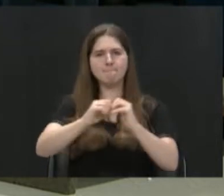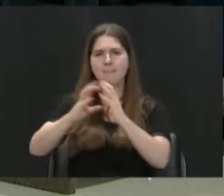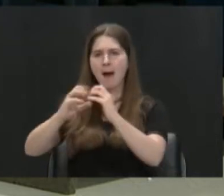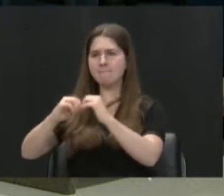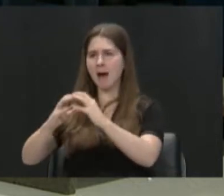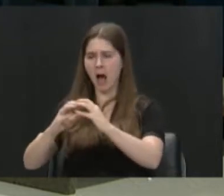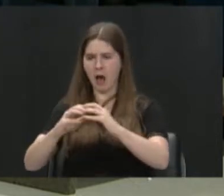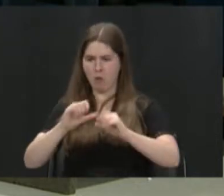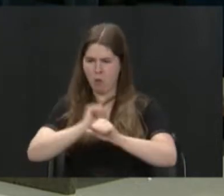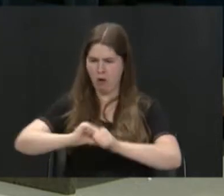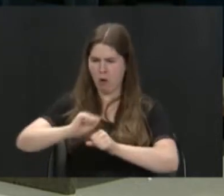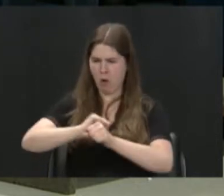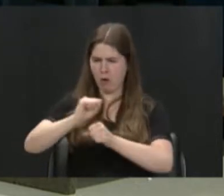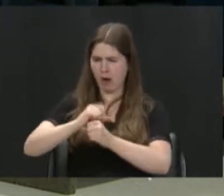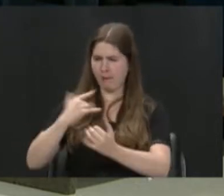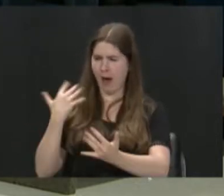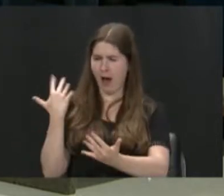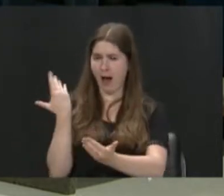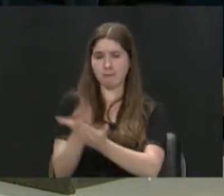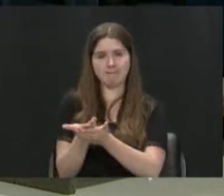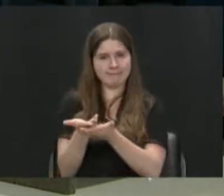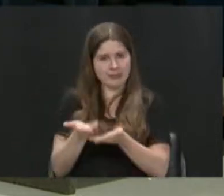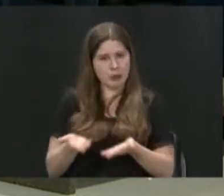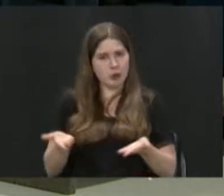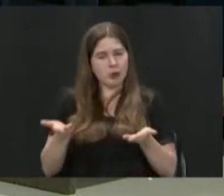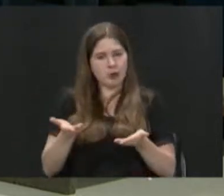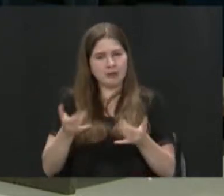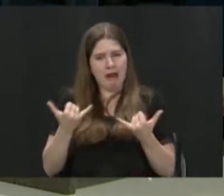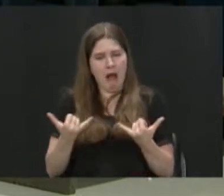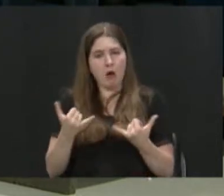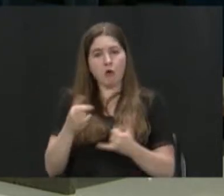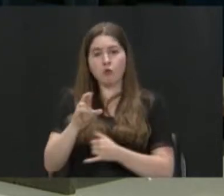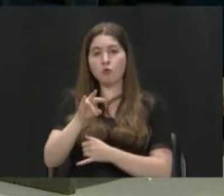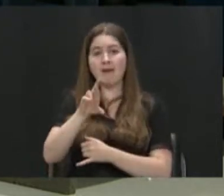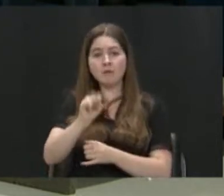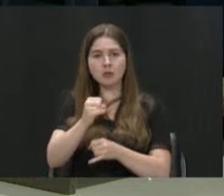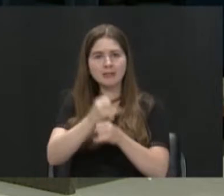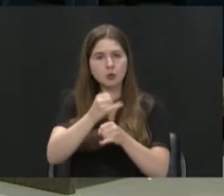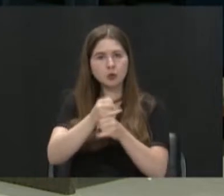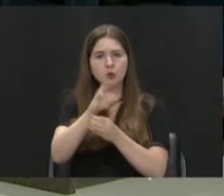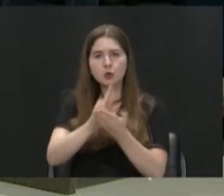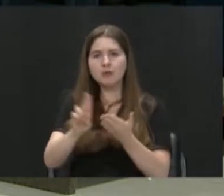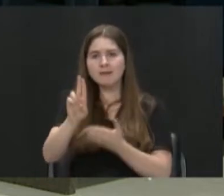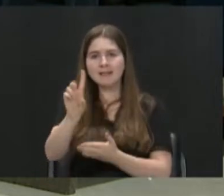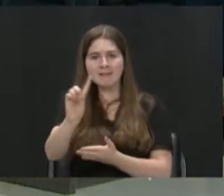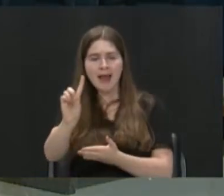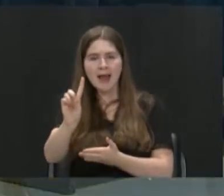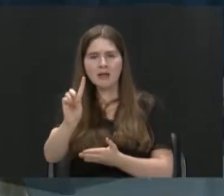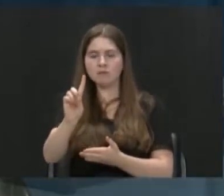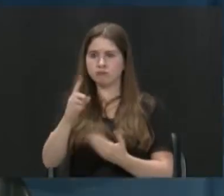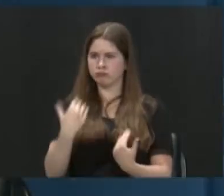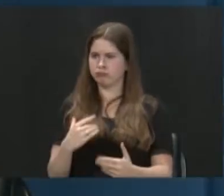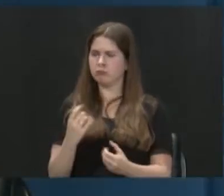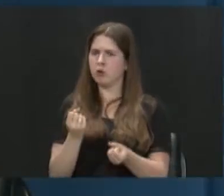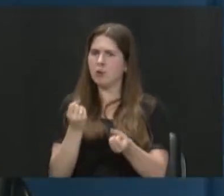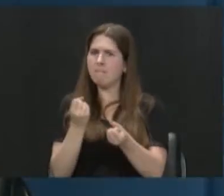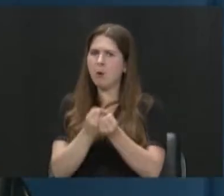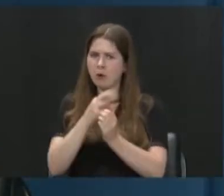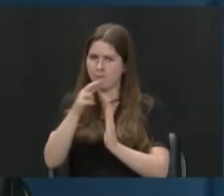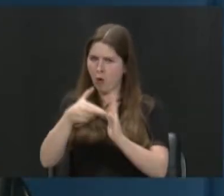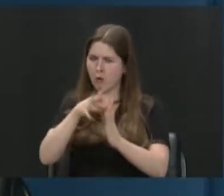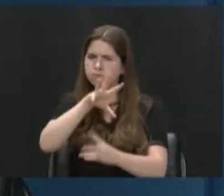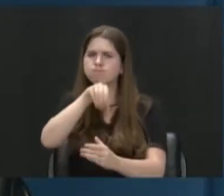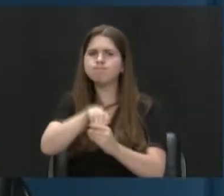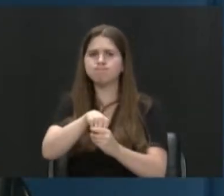us to where we are today. The Rivers Institute, the University of Dayton, just played a supportive and anchoring role where we were able